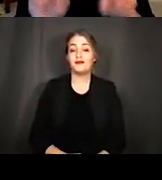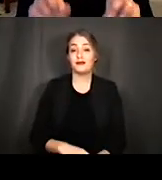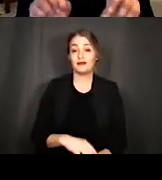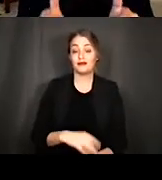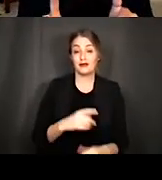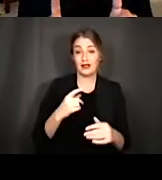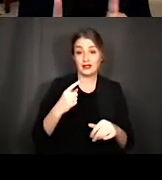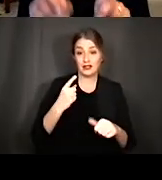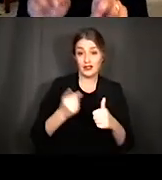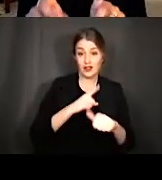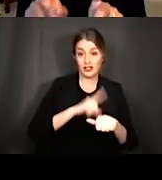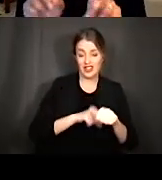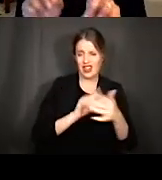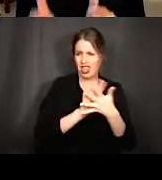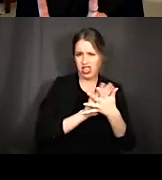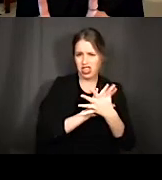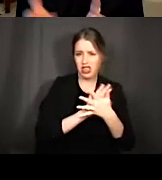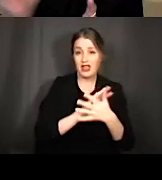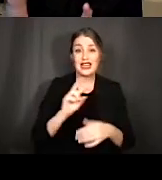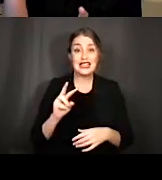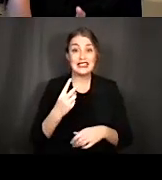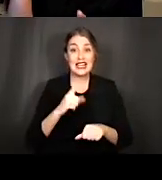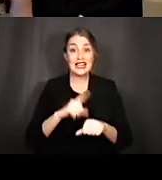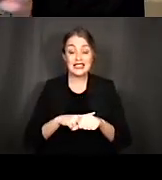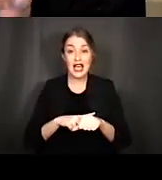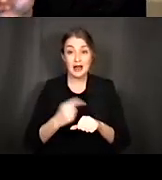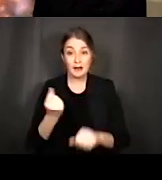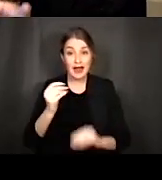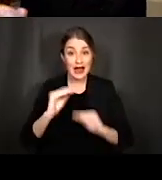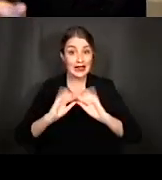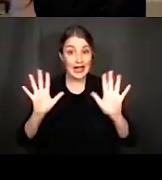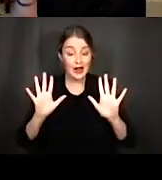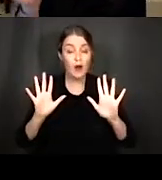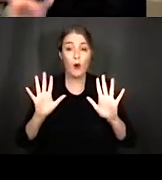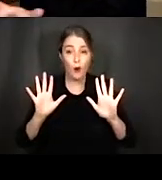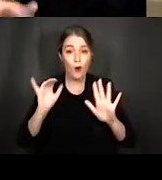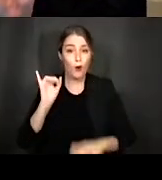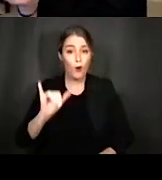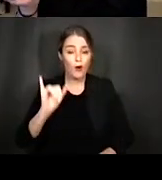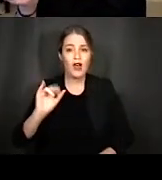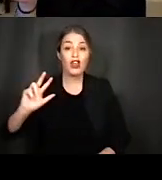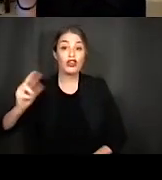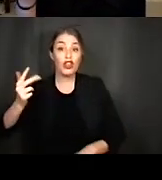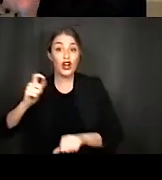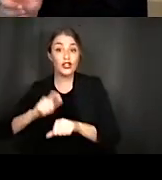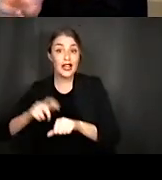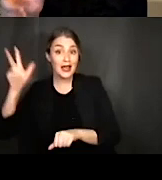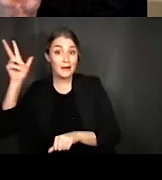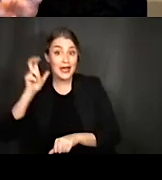what the speech was in the second presentation the third presentation of that jumbled kind of